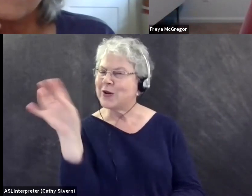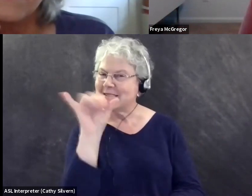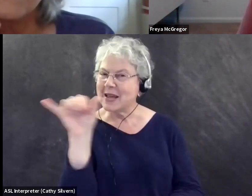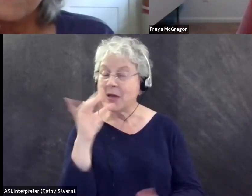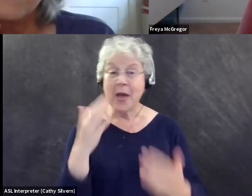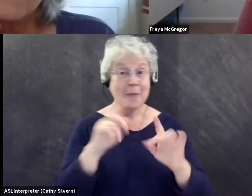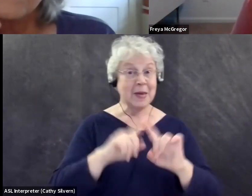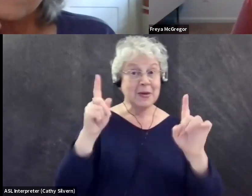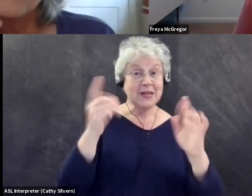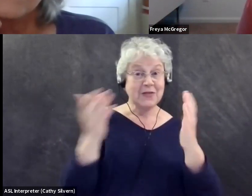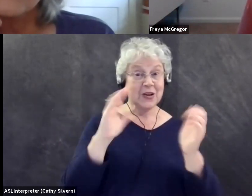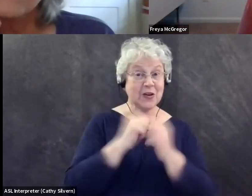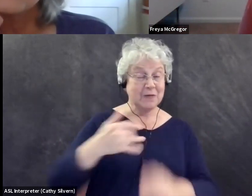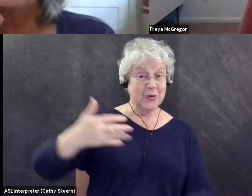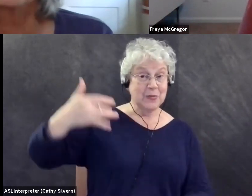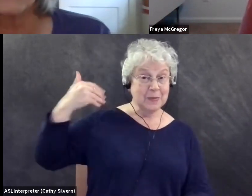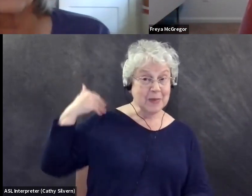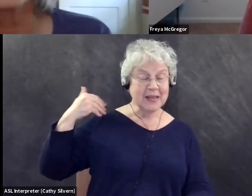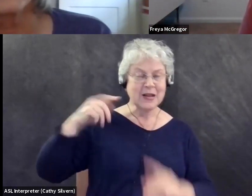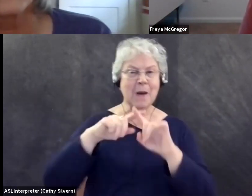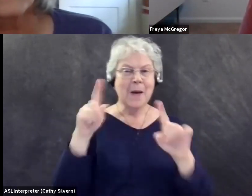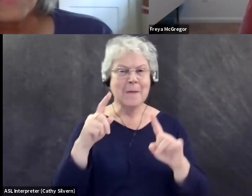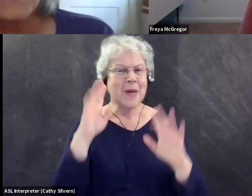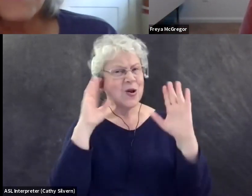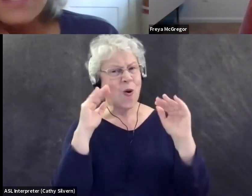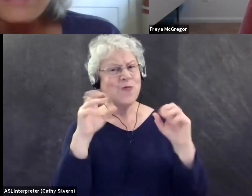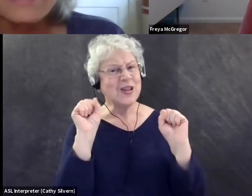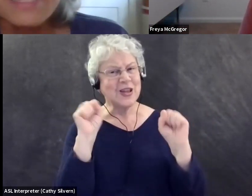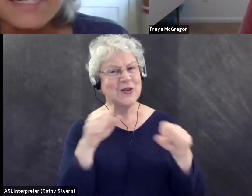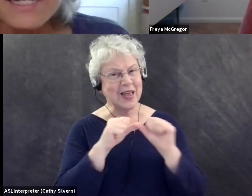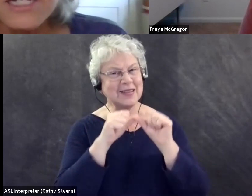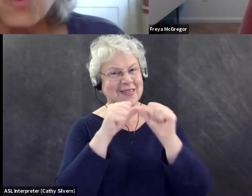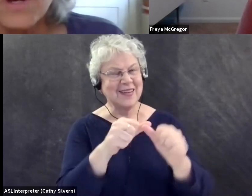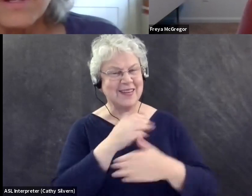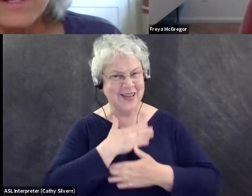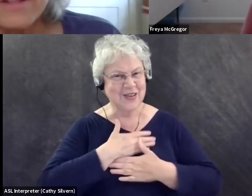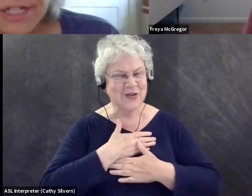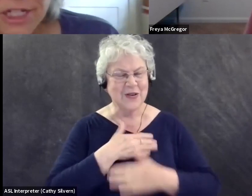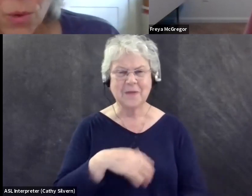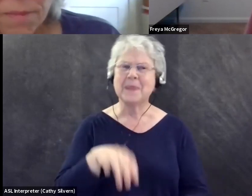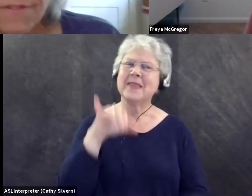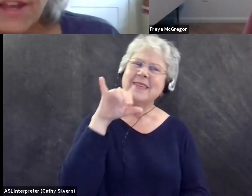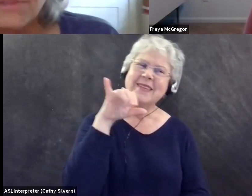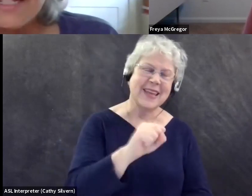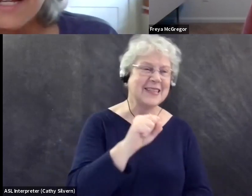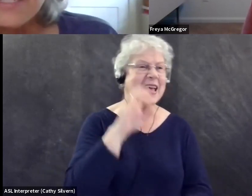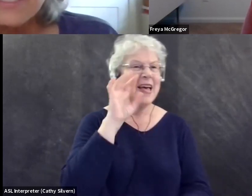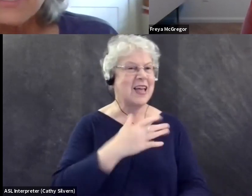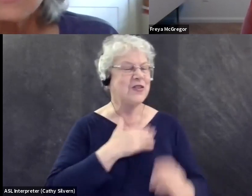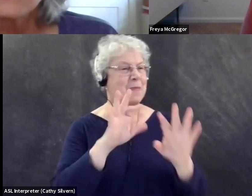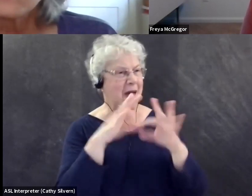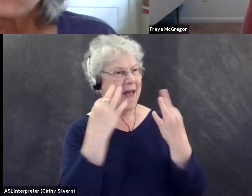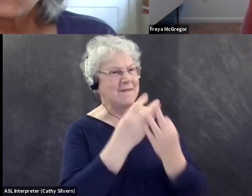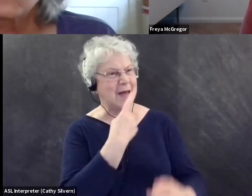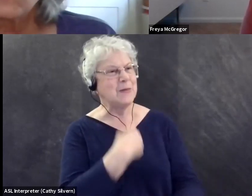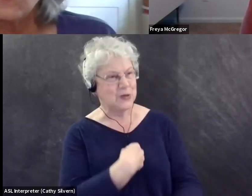was the way you used to go birding, but, um, hopefully you can still, um, yeah, this is what, this is what my family says.